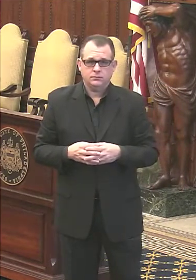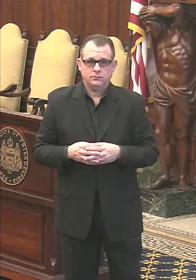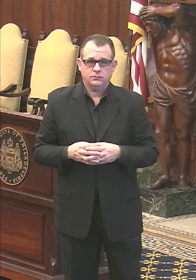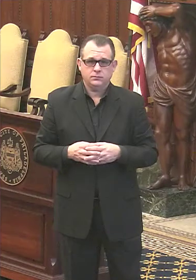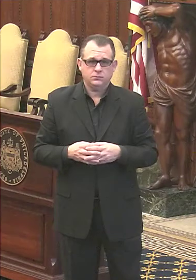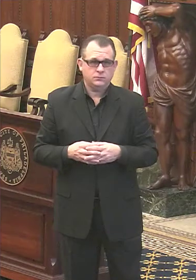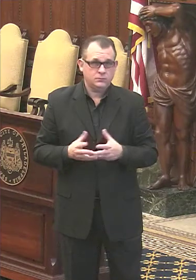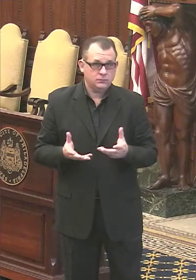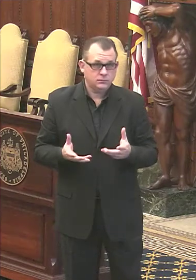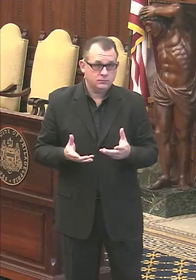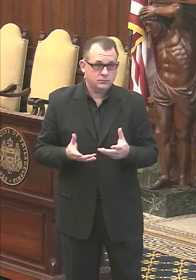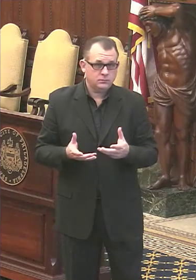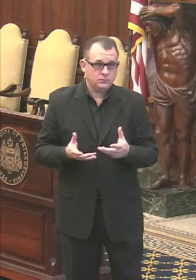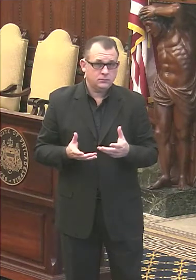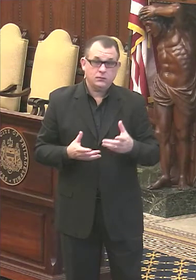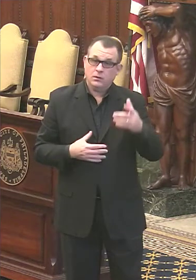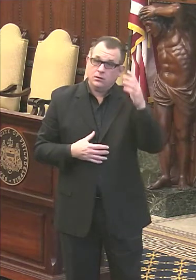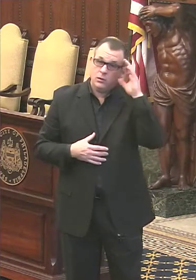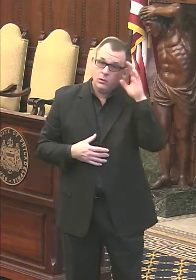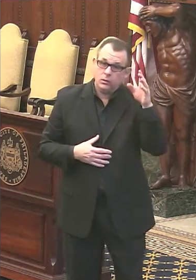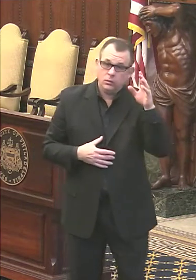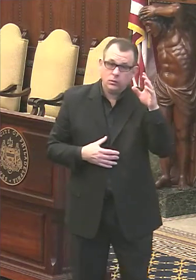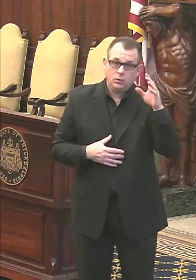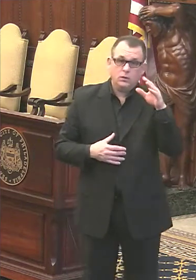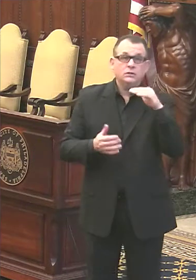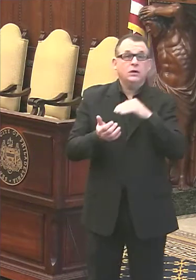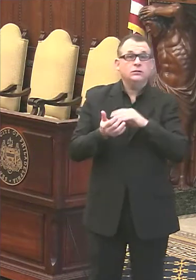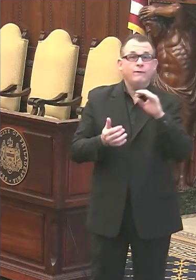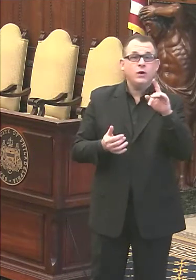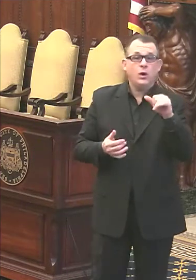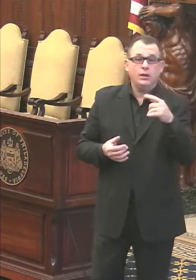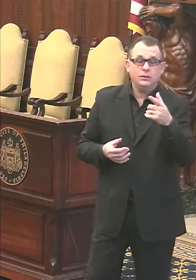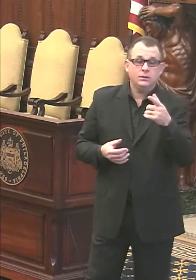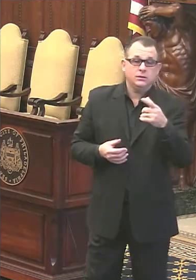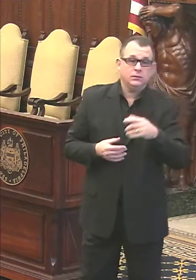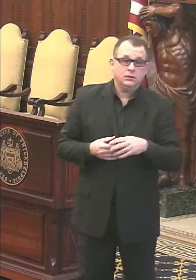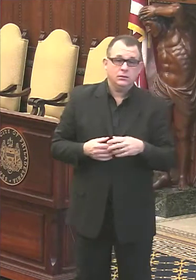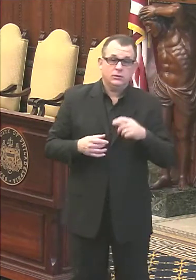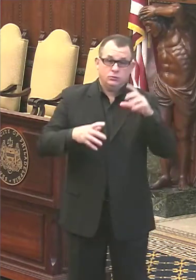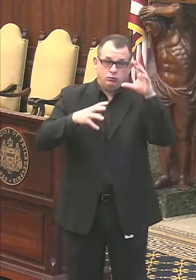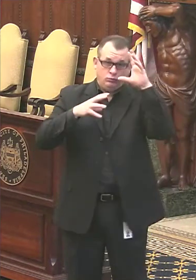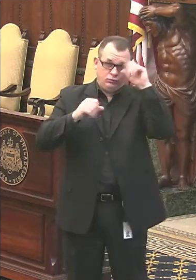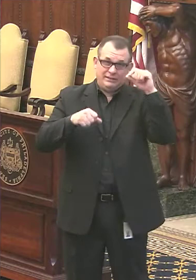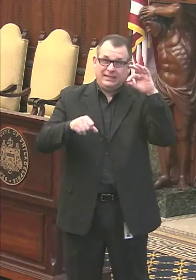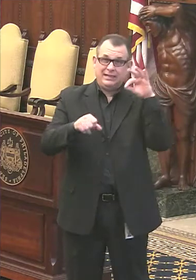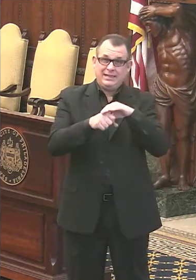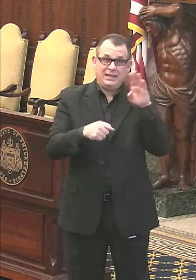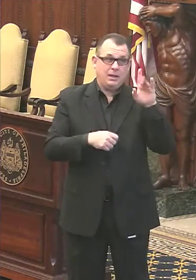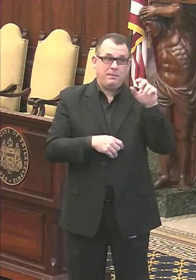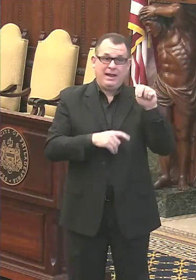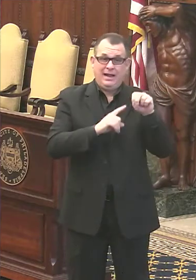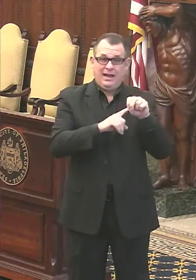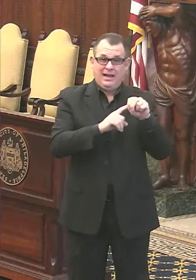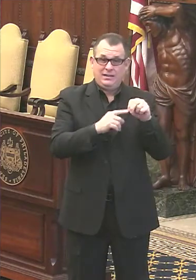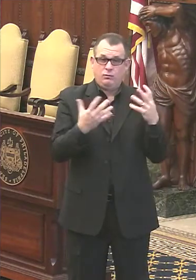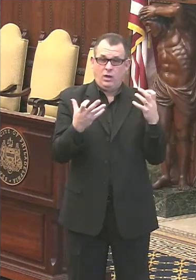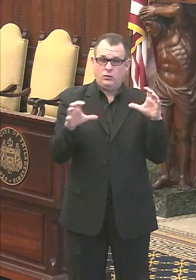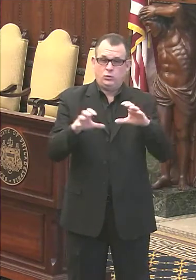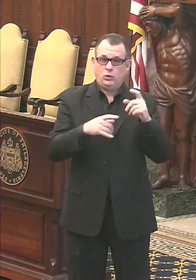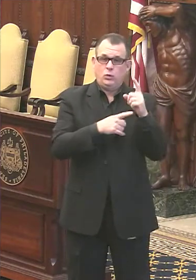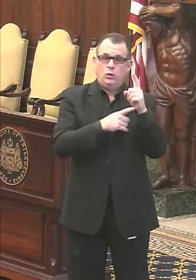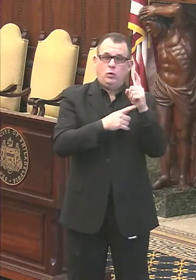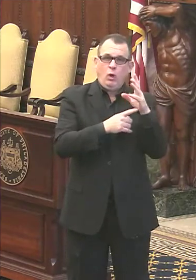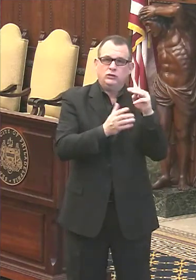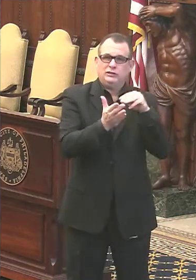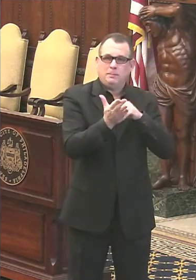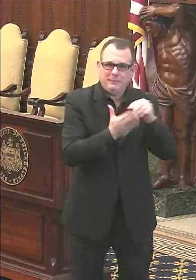Yep. Hi folks. For Dr. Farley, Dr. Farley, president-elect Biden says he wants to do a hundred million doses of vaccine in a